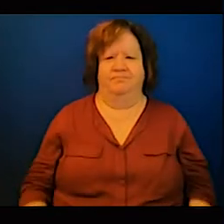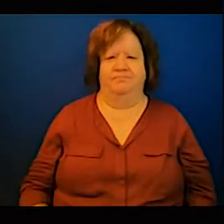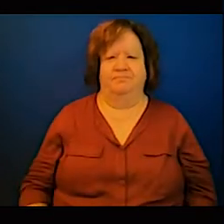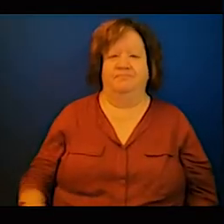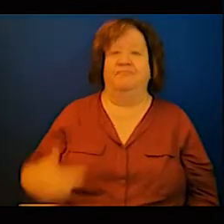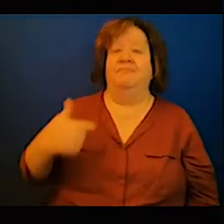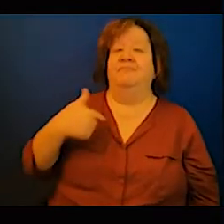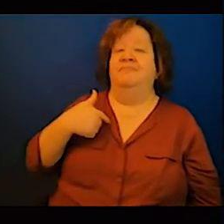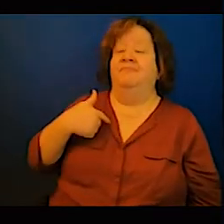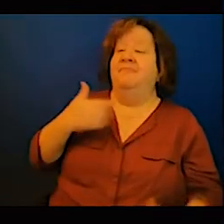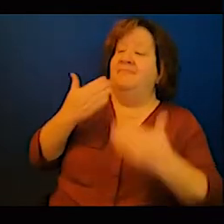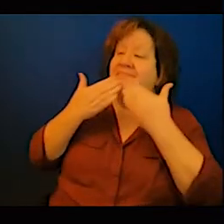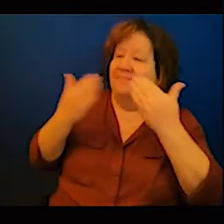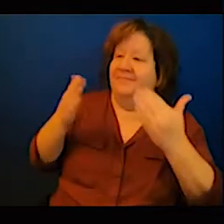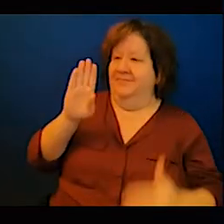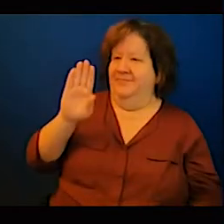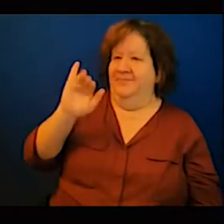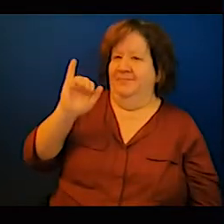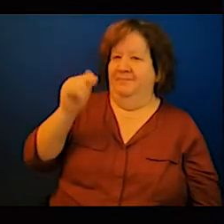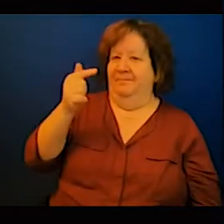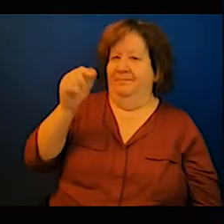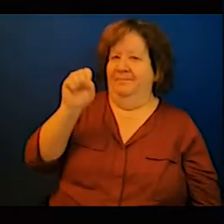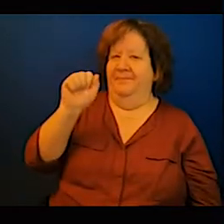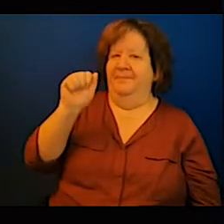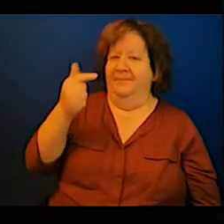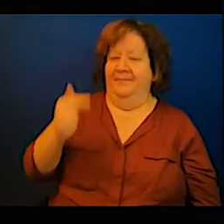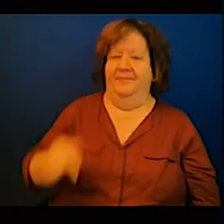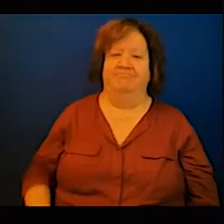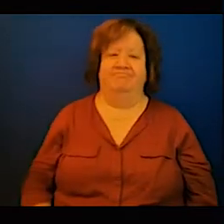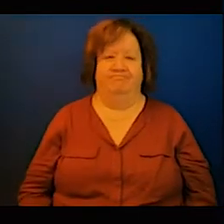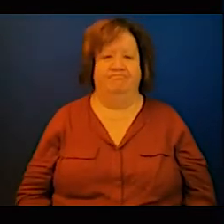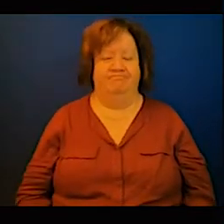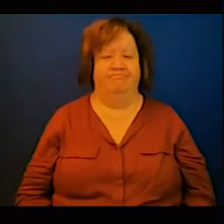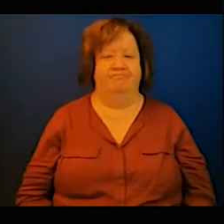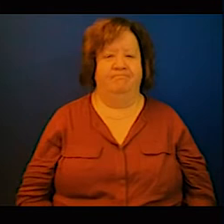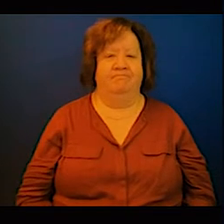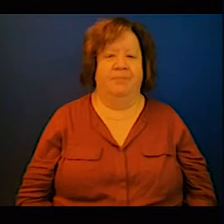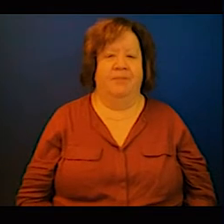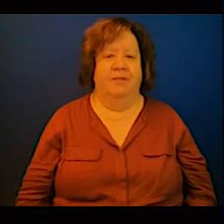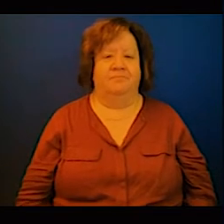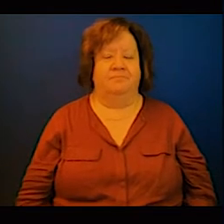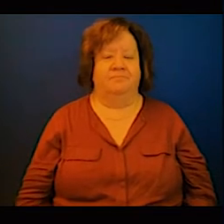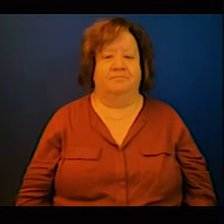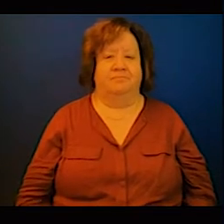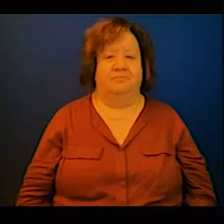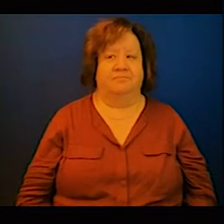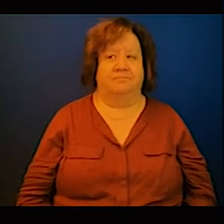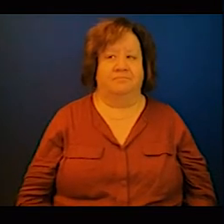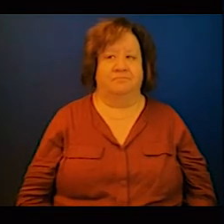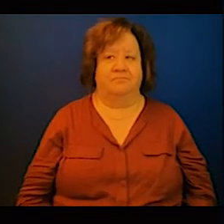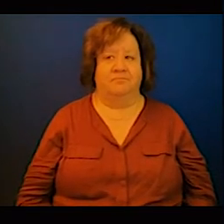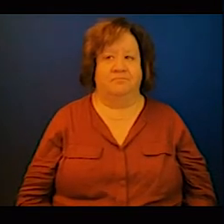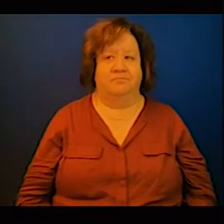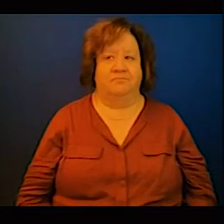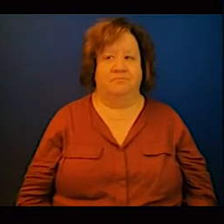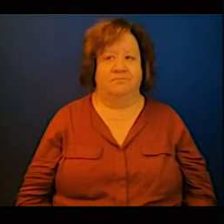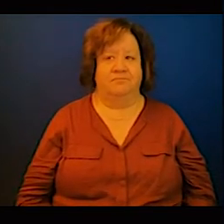issues that Dr. Dauda just narrated here.